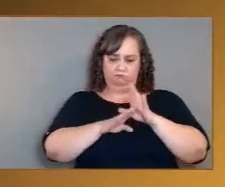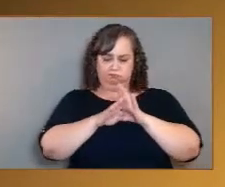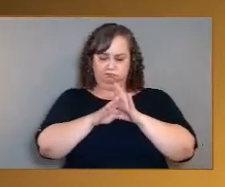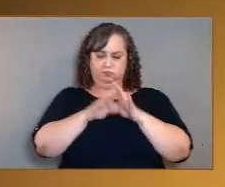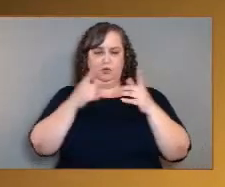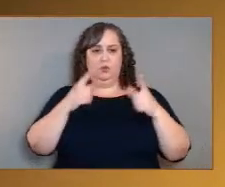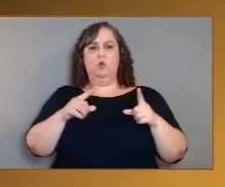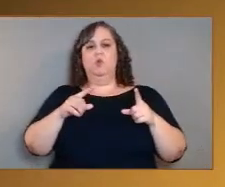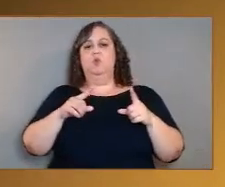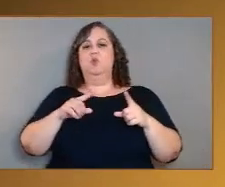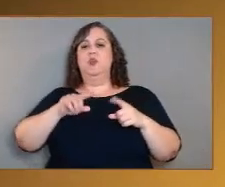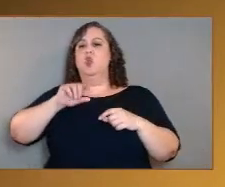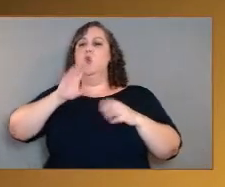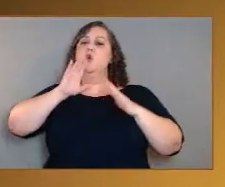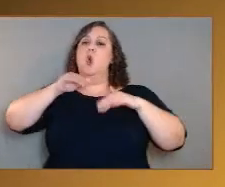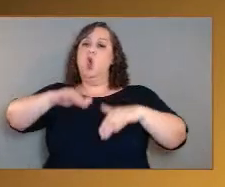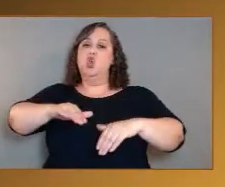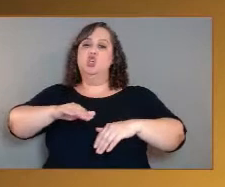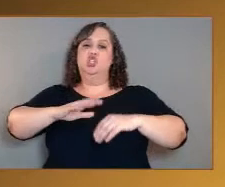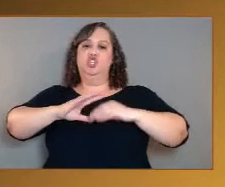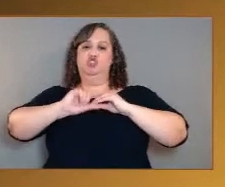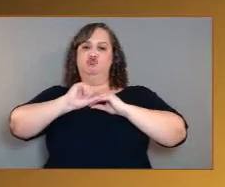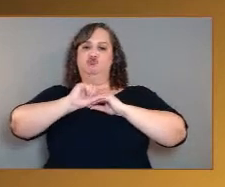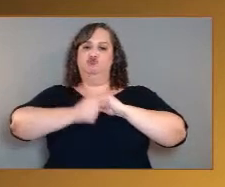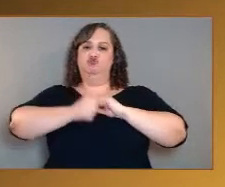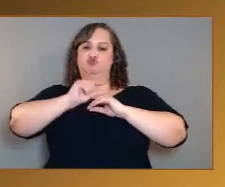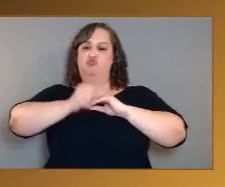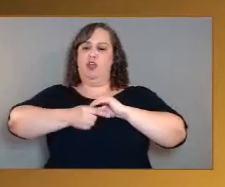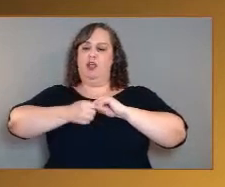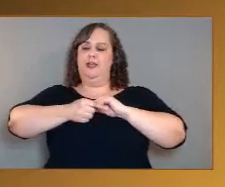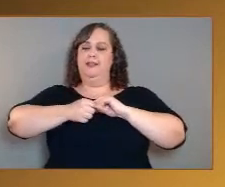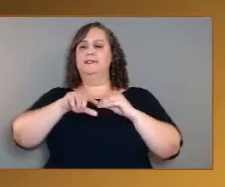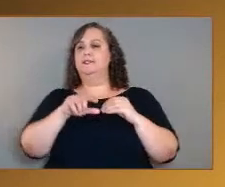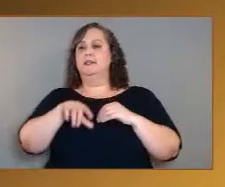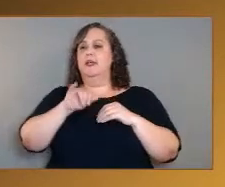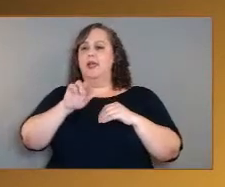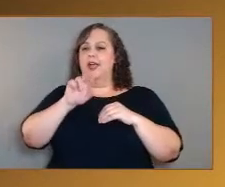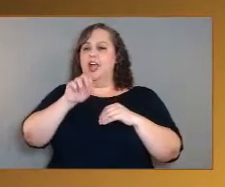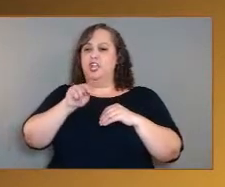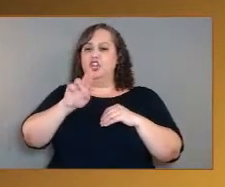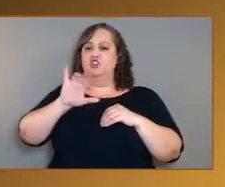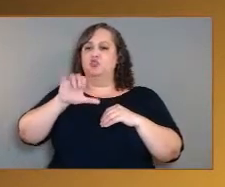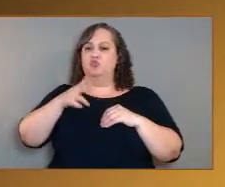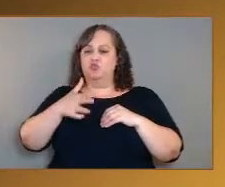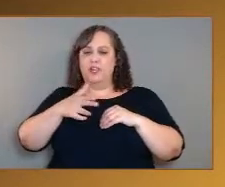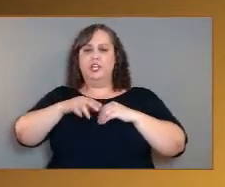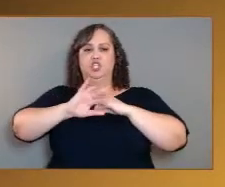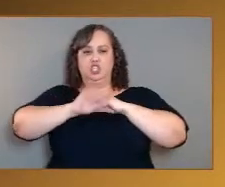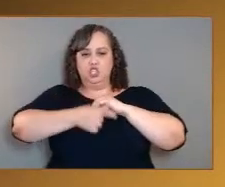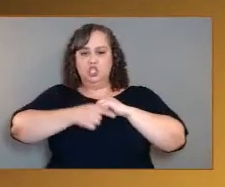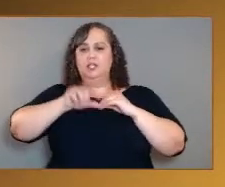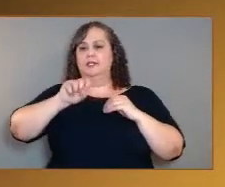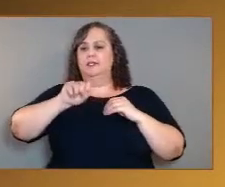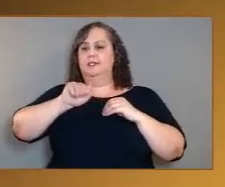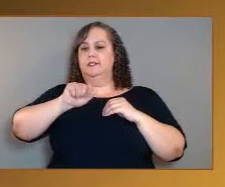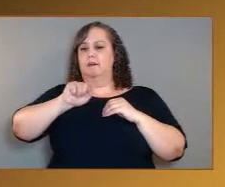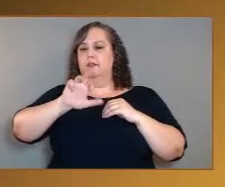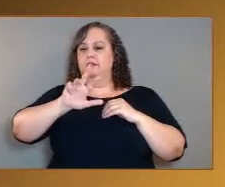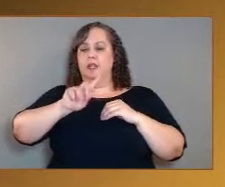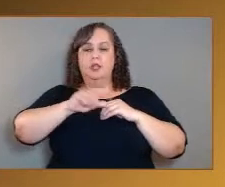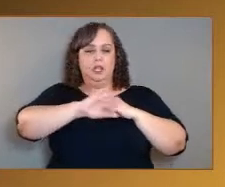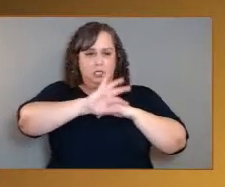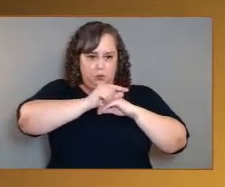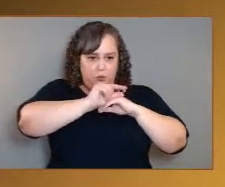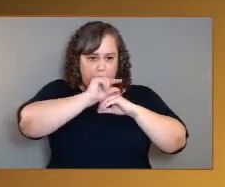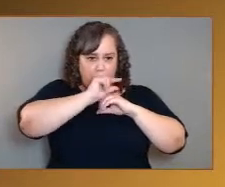crust, the basaltic crust, iron rich crust melted in the presence of water. And so with our instruments, we are going to determine if these giant